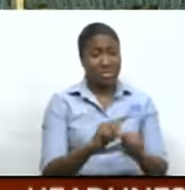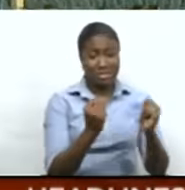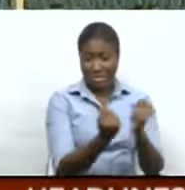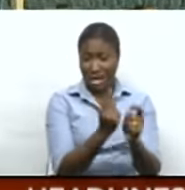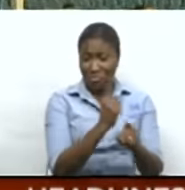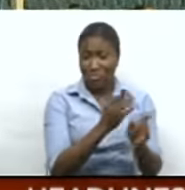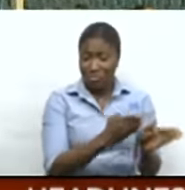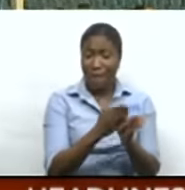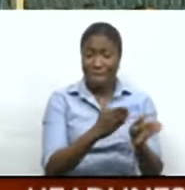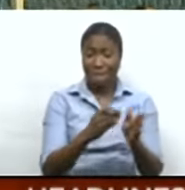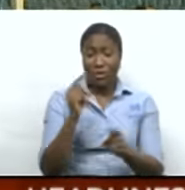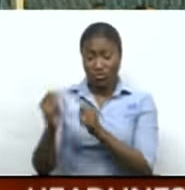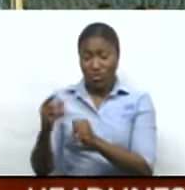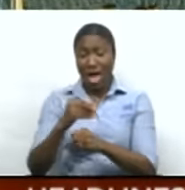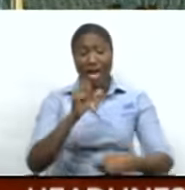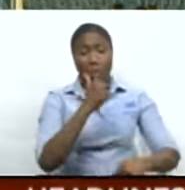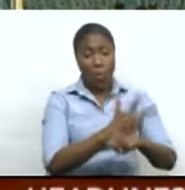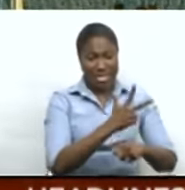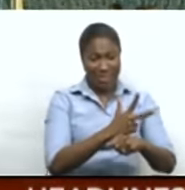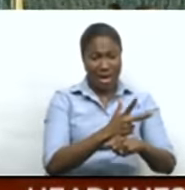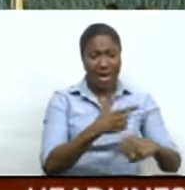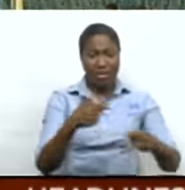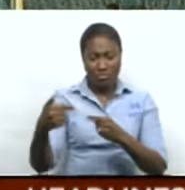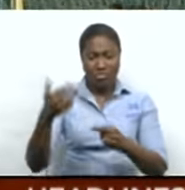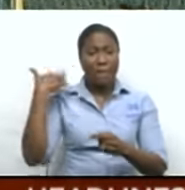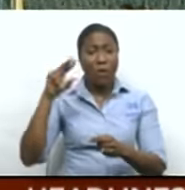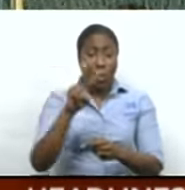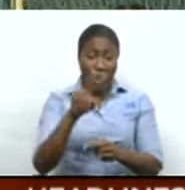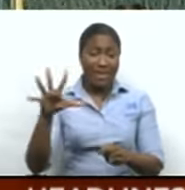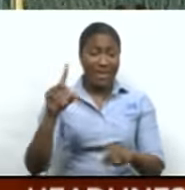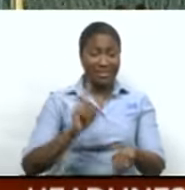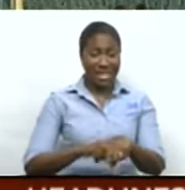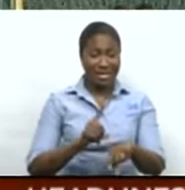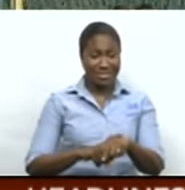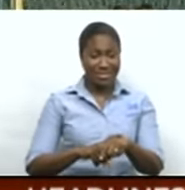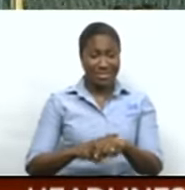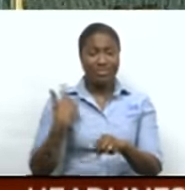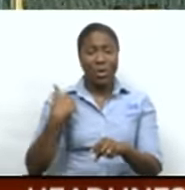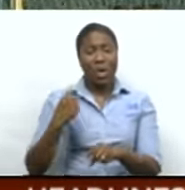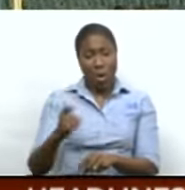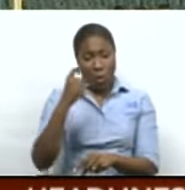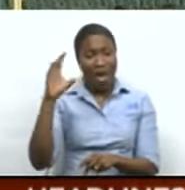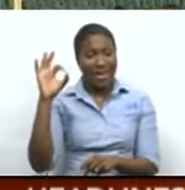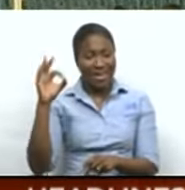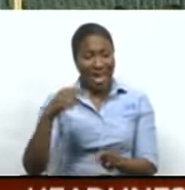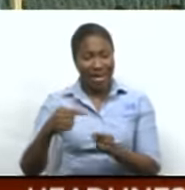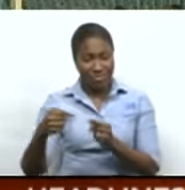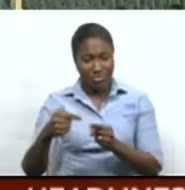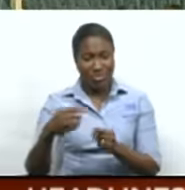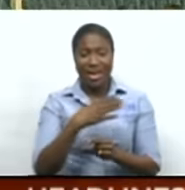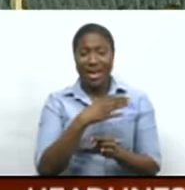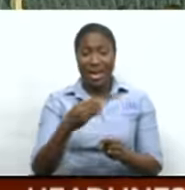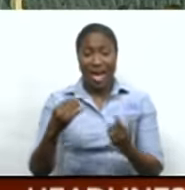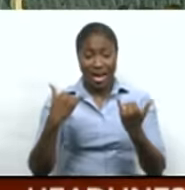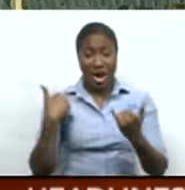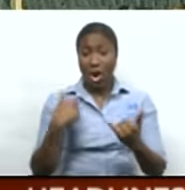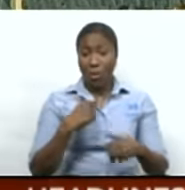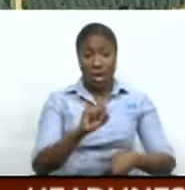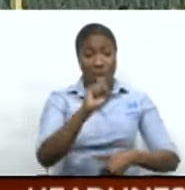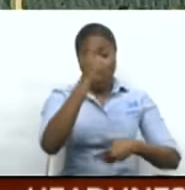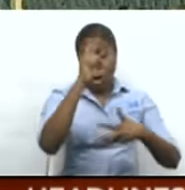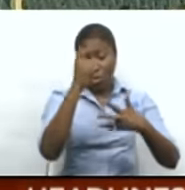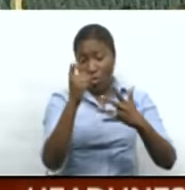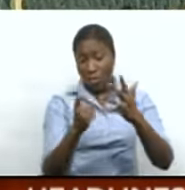Trinidad and Tobago and Guatemala have played 25 times. The Soca Warriors have won nine but more importantly are in a nine match unbeaten streak in the fixture